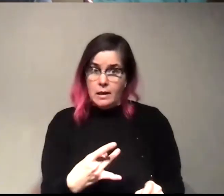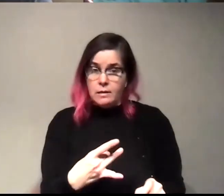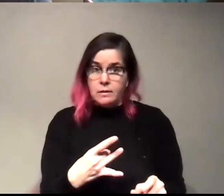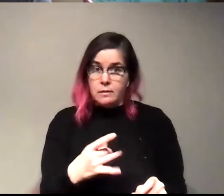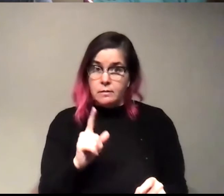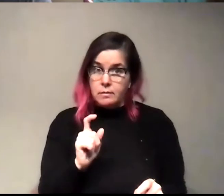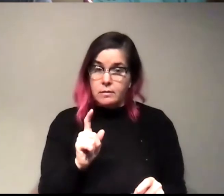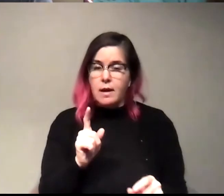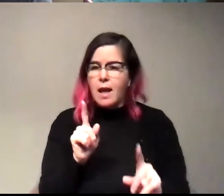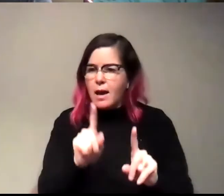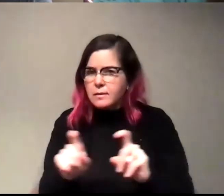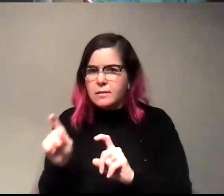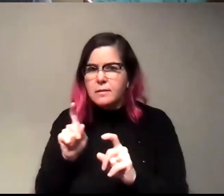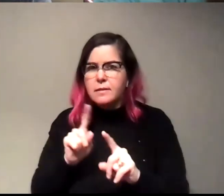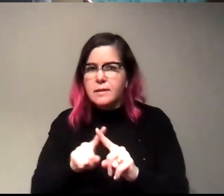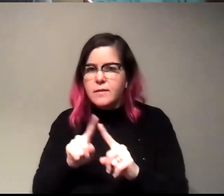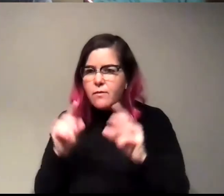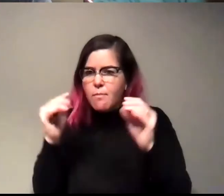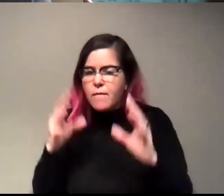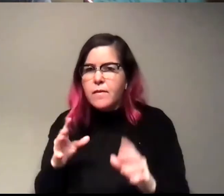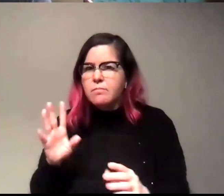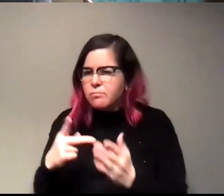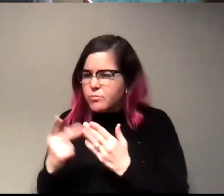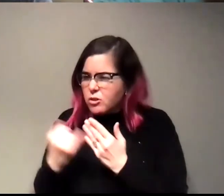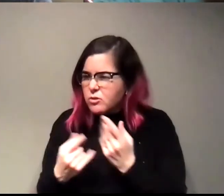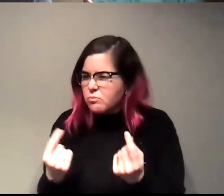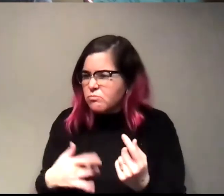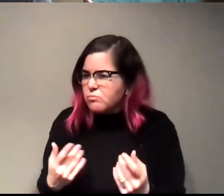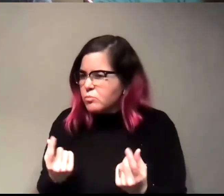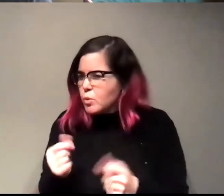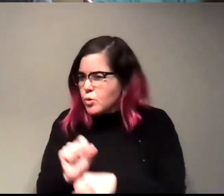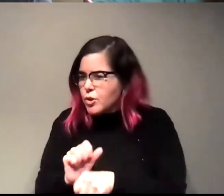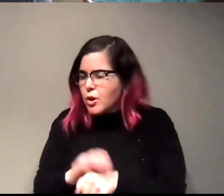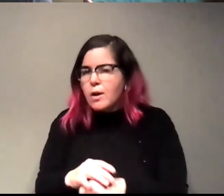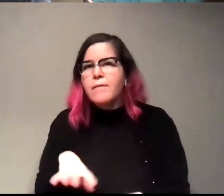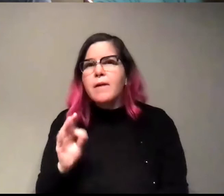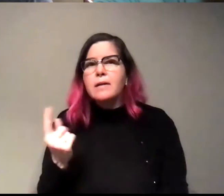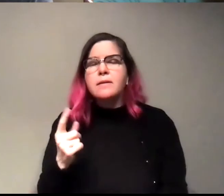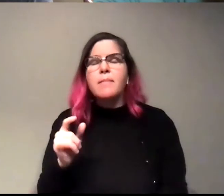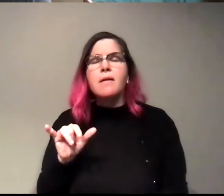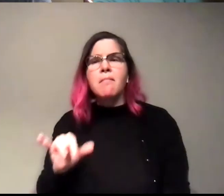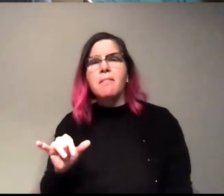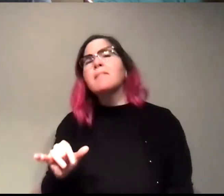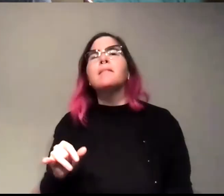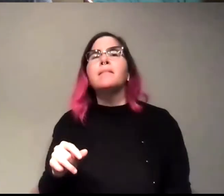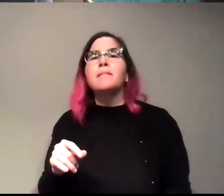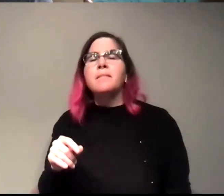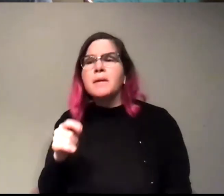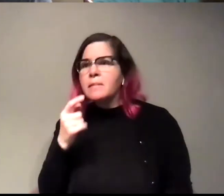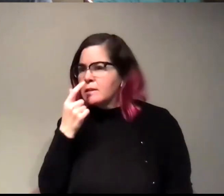like, ask around like the different professors, like what kind of projects they have, um, and find something that kind of like piques your interest.